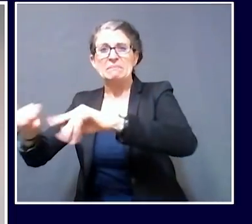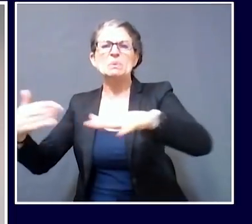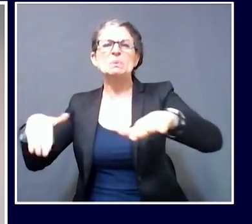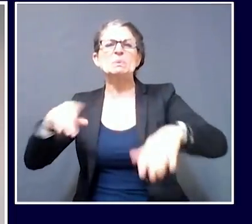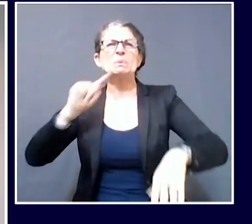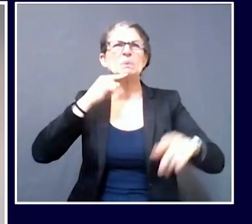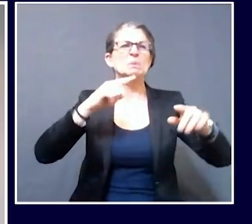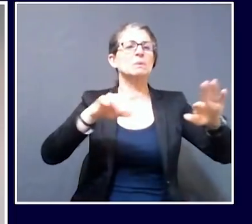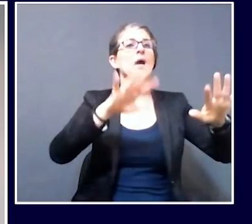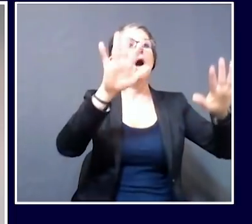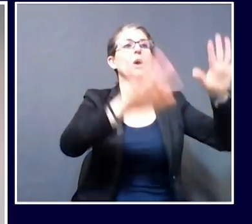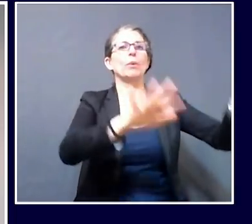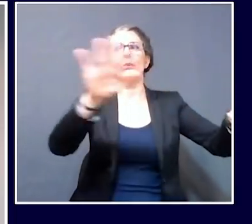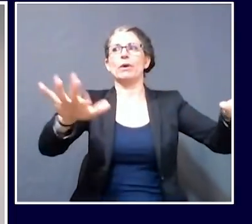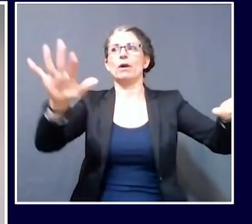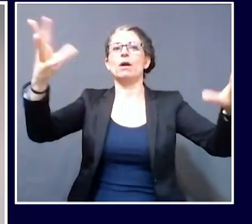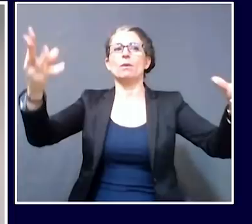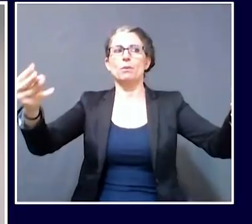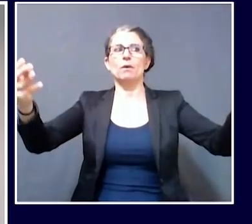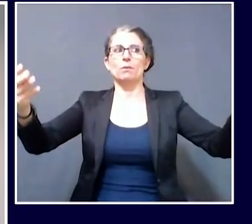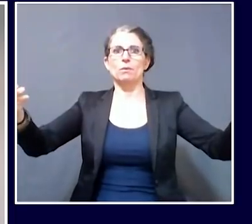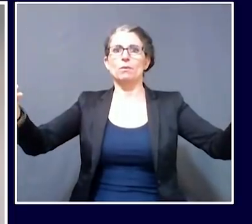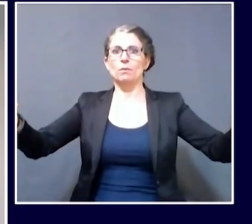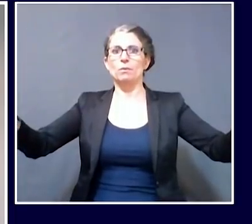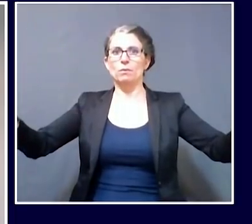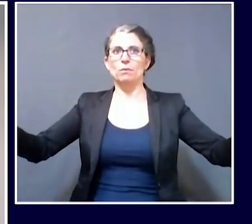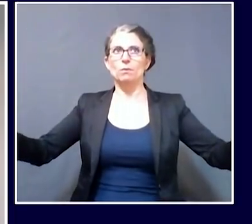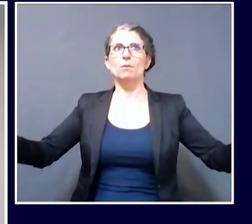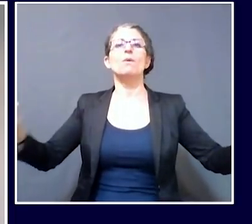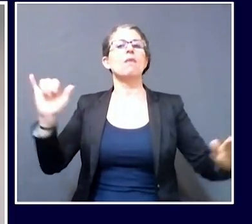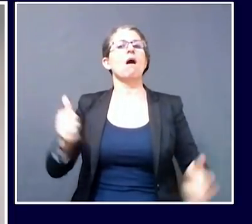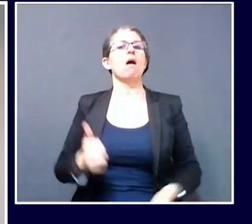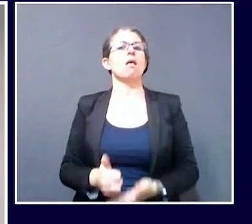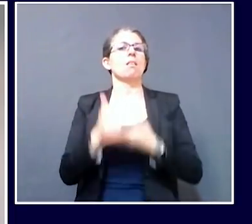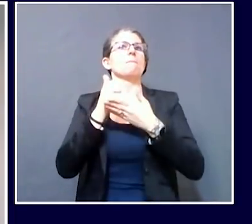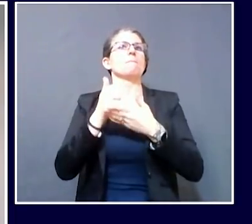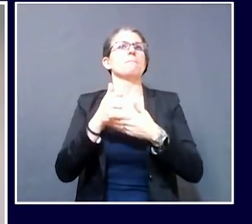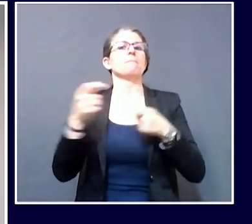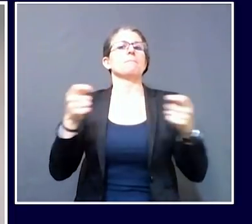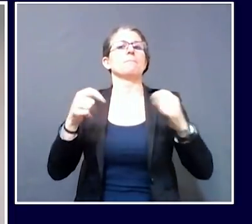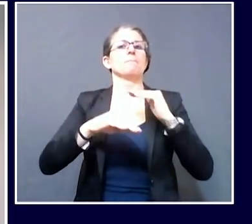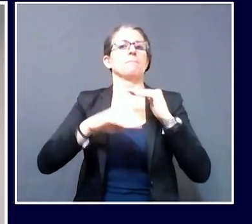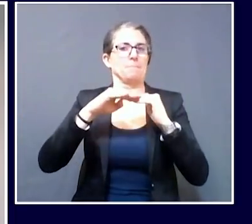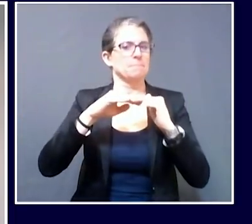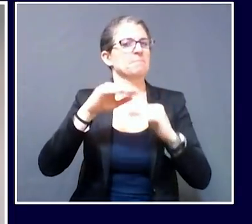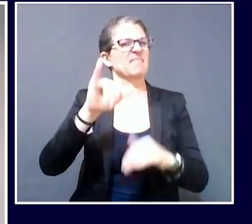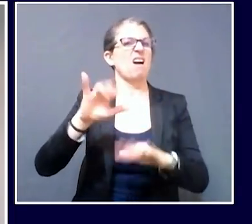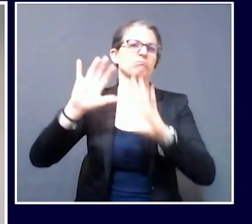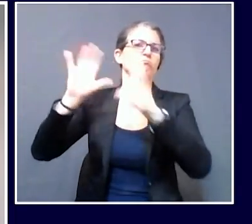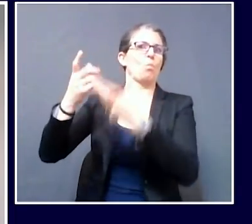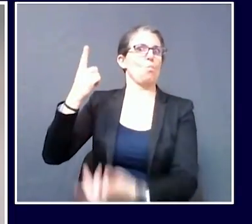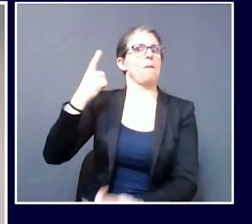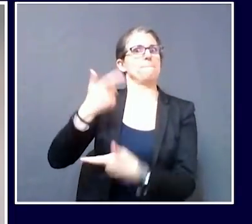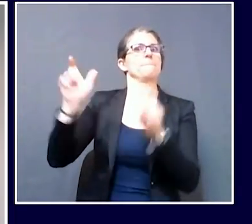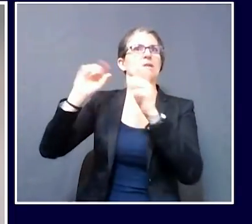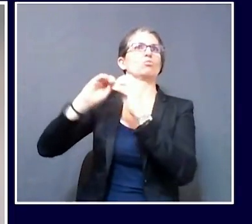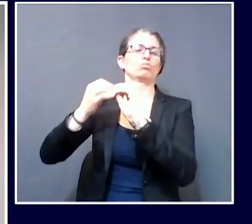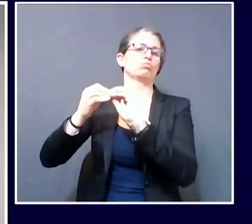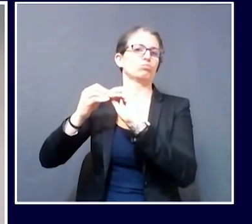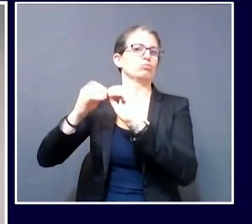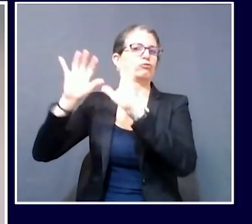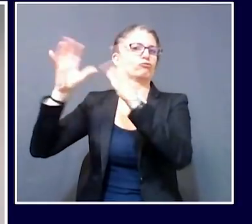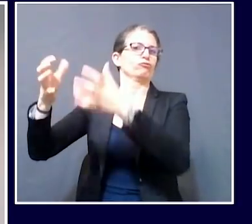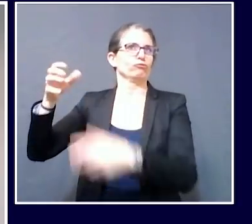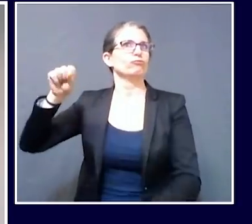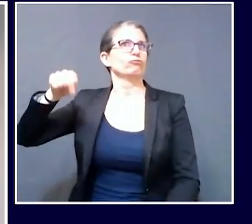were affected, that's one thing that's affected both of those numbers. But in the same time period, our overall